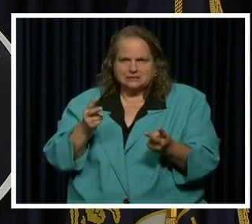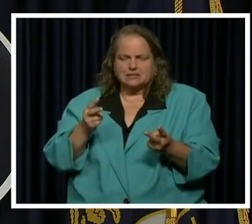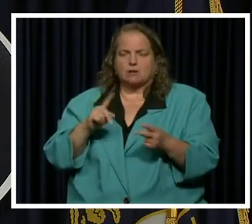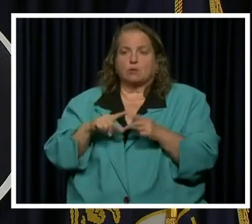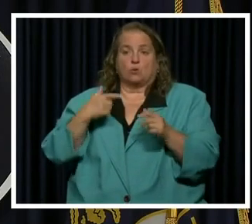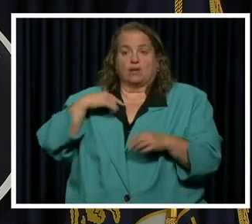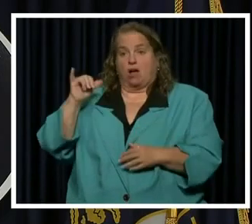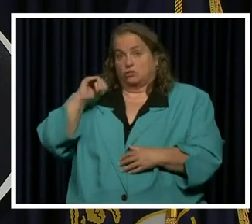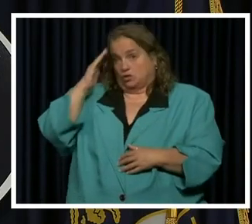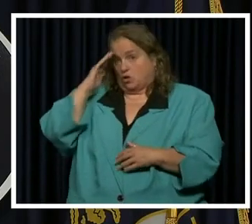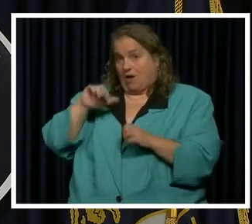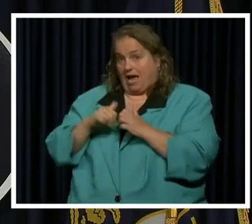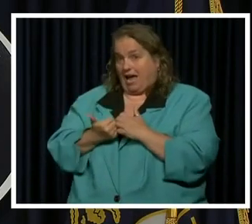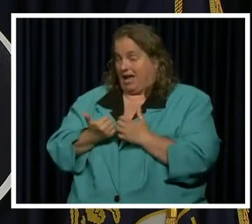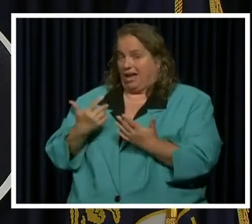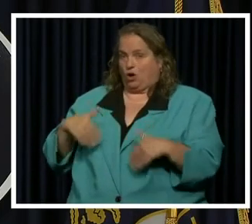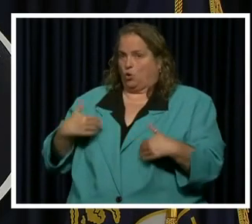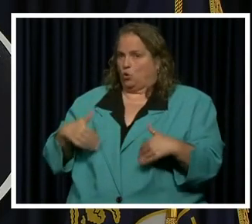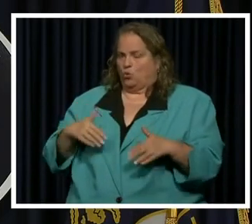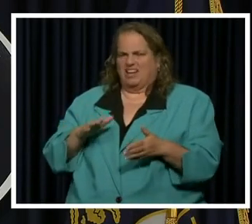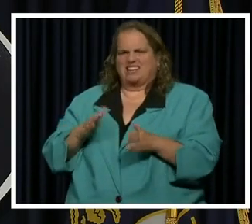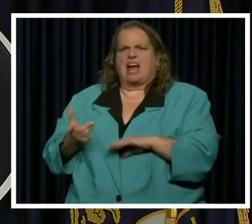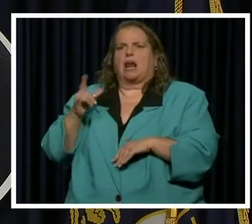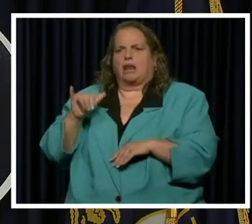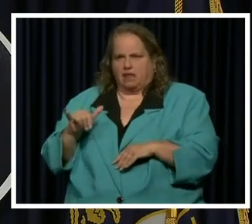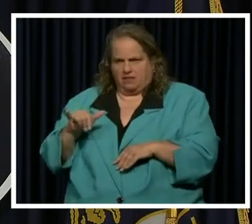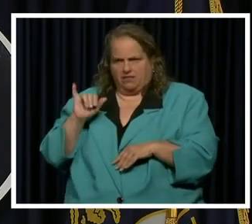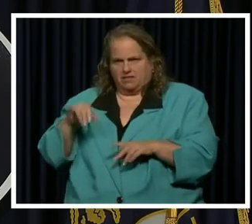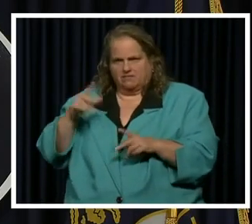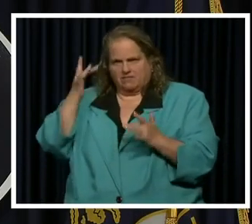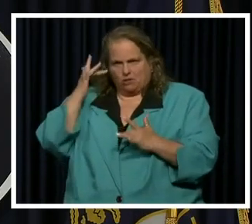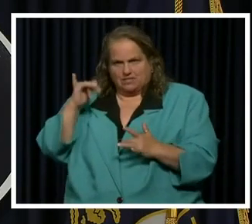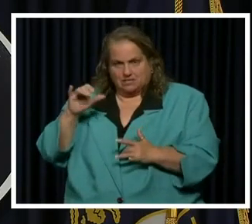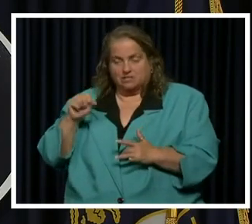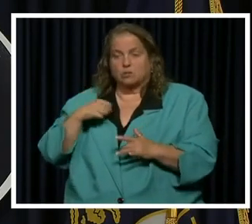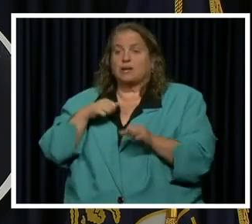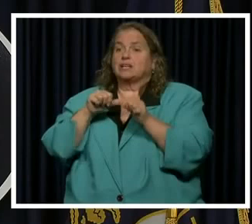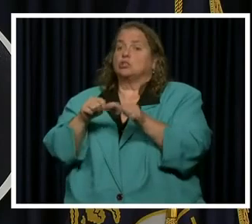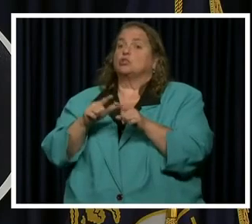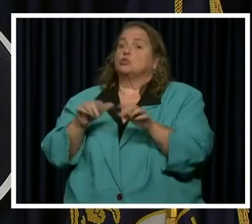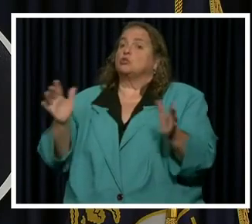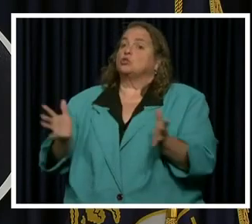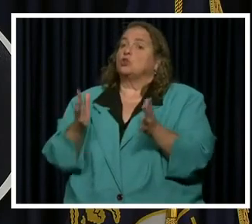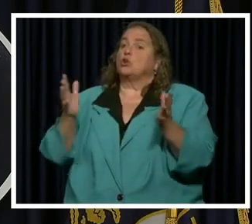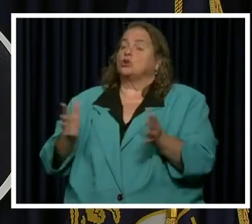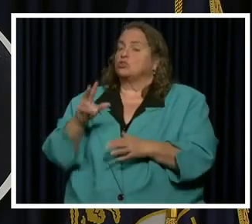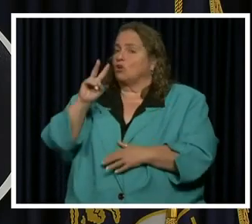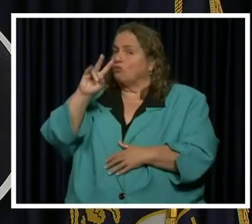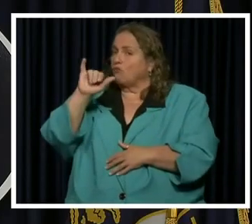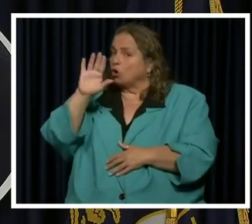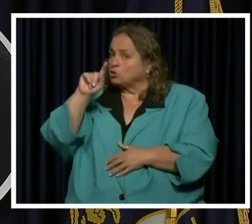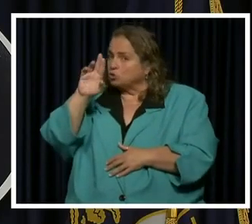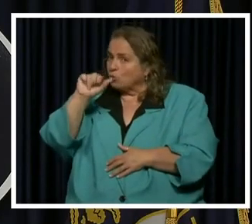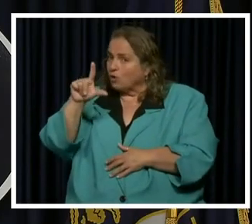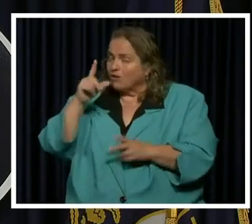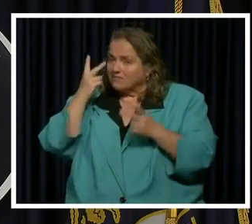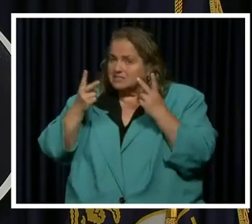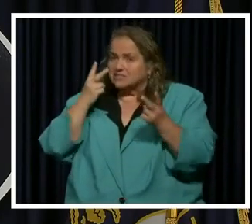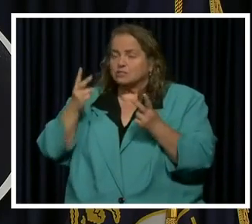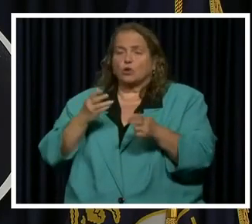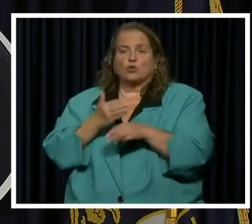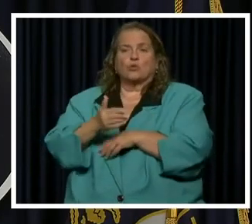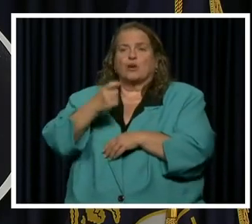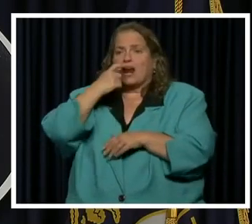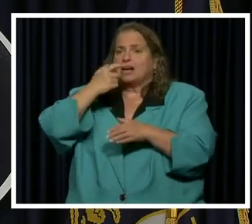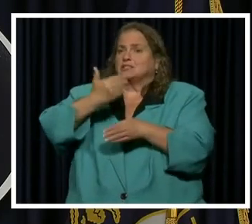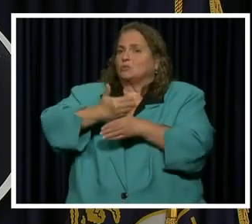deadly that this virus can be. So we want to continue to encourage virtual visitation, visitation